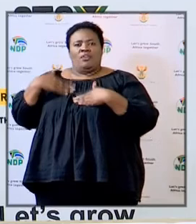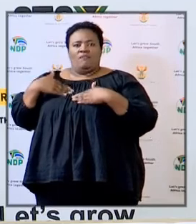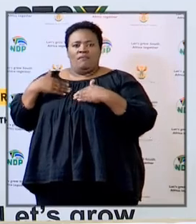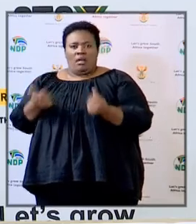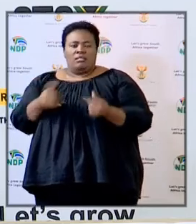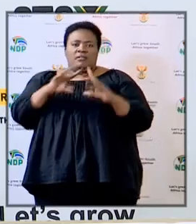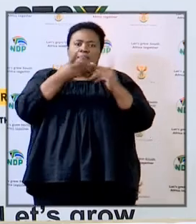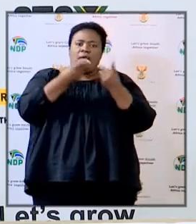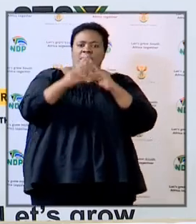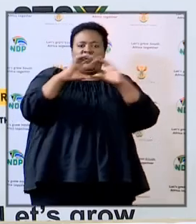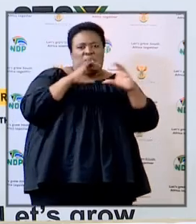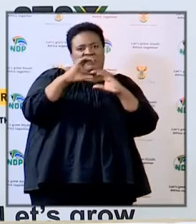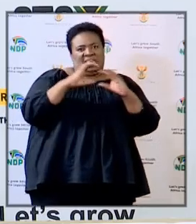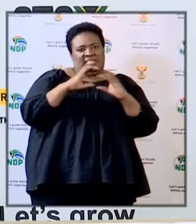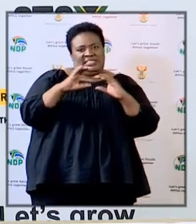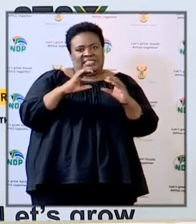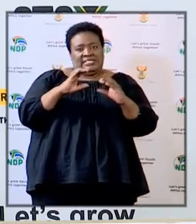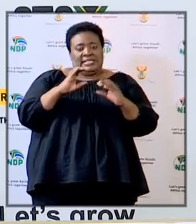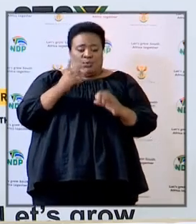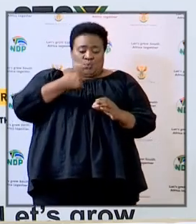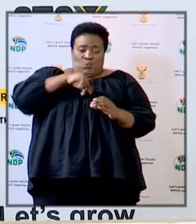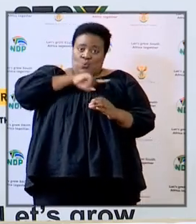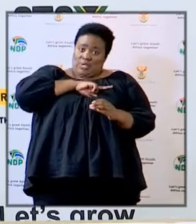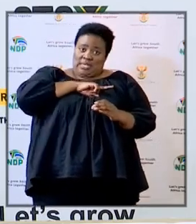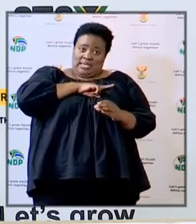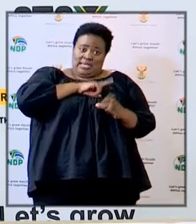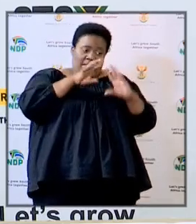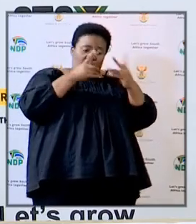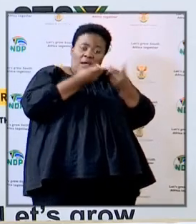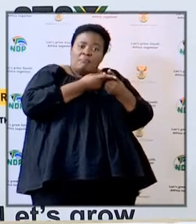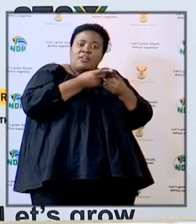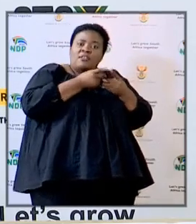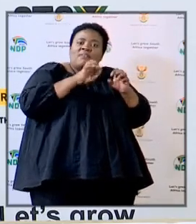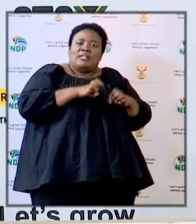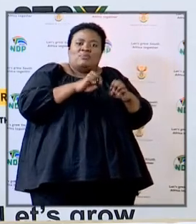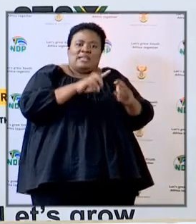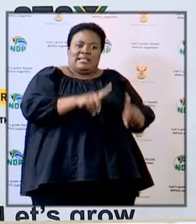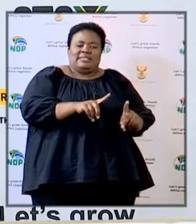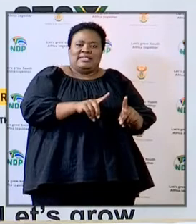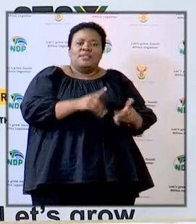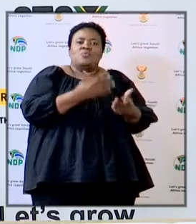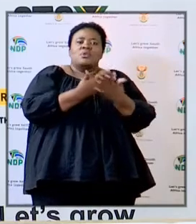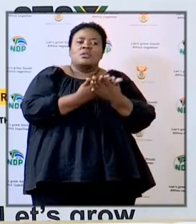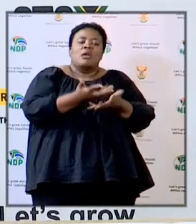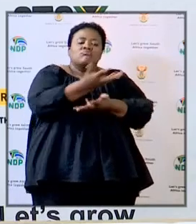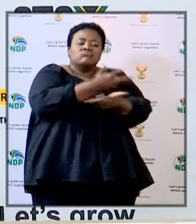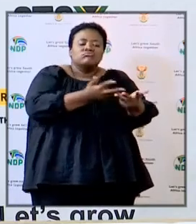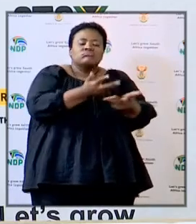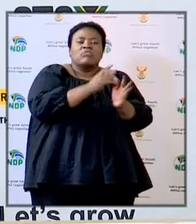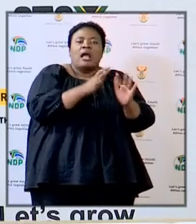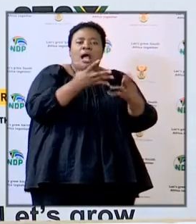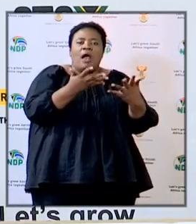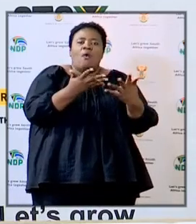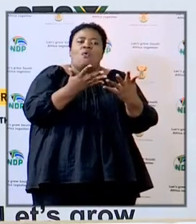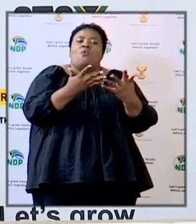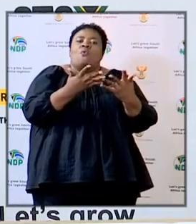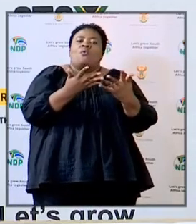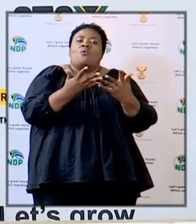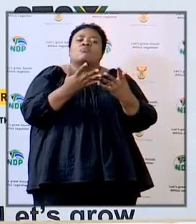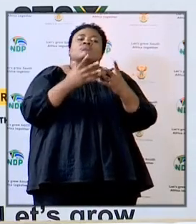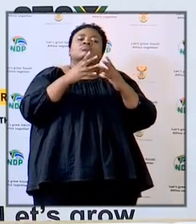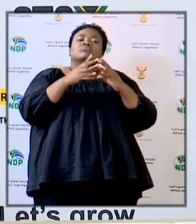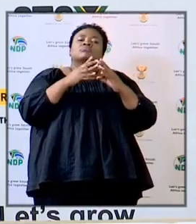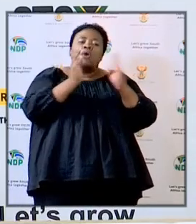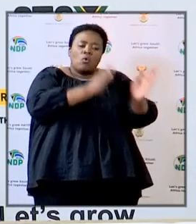on our side as a department we can only interact through with communities through organized structures in all